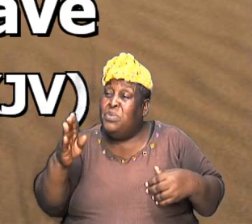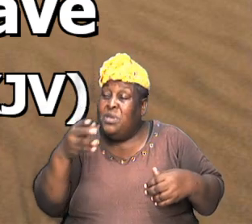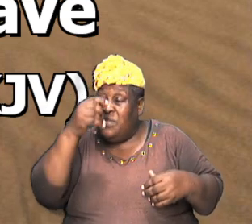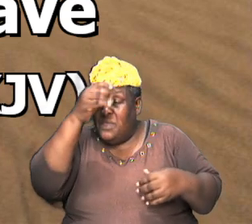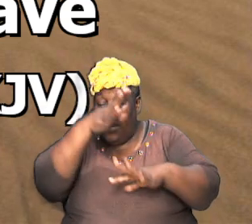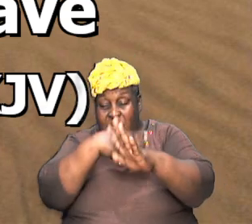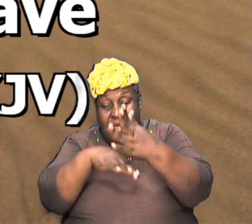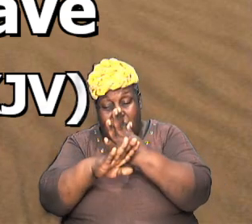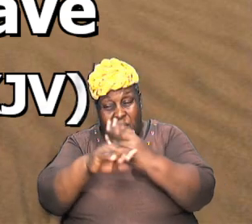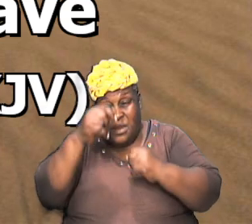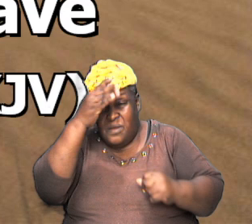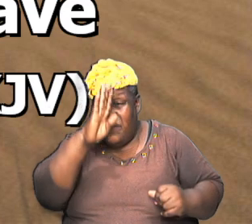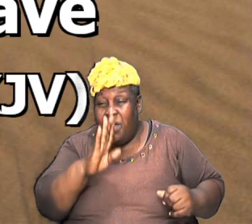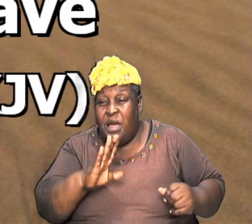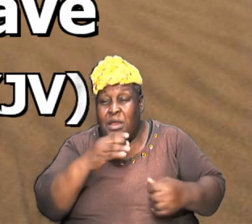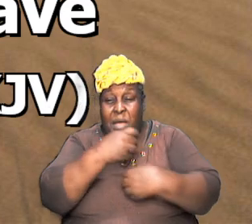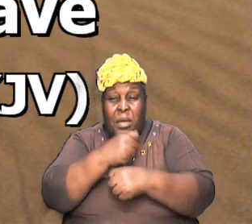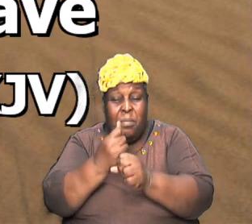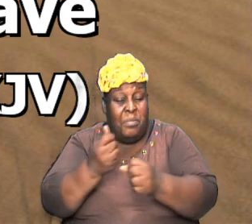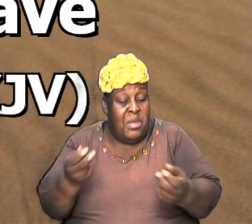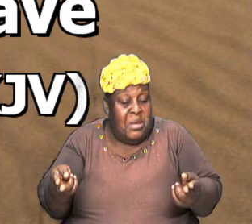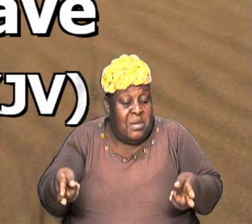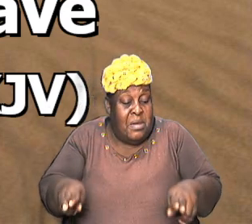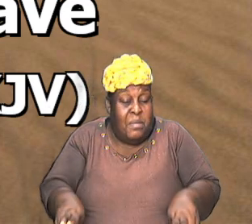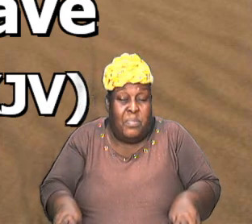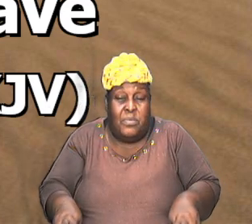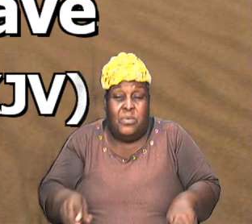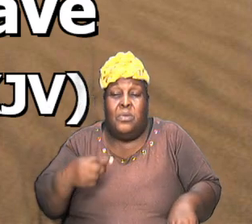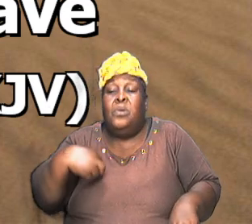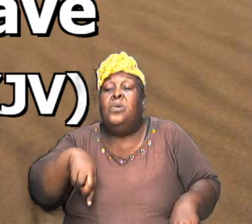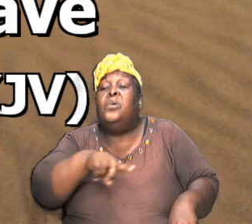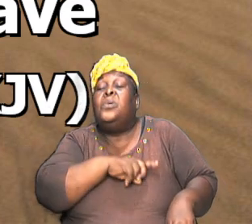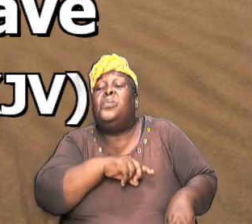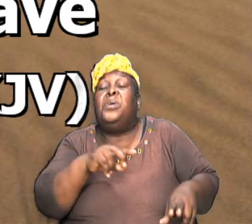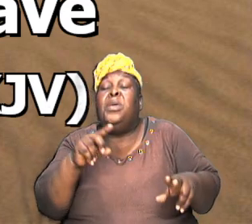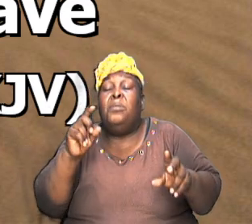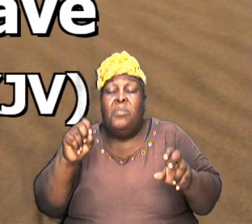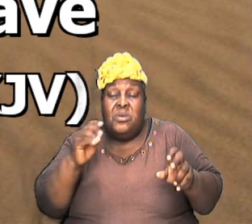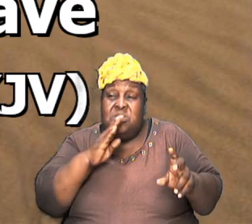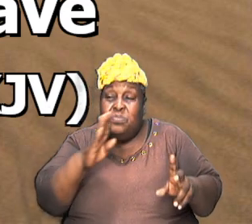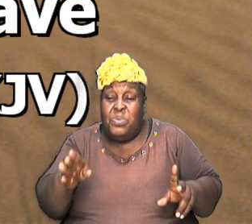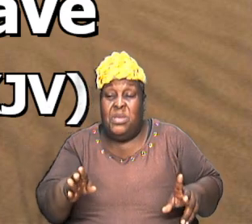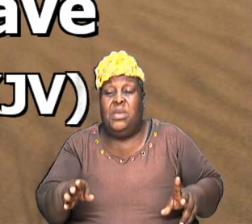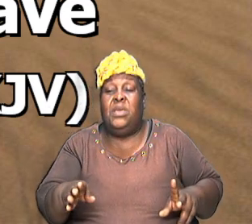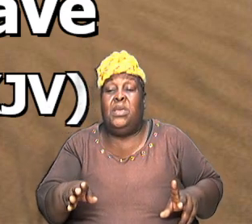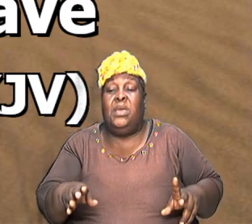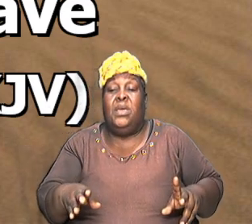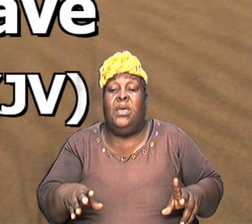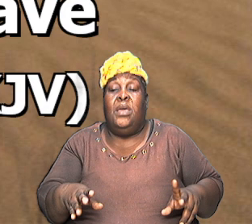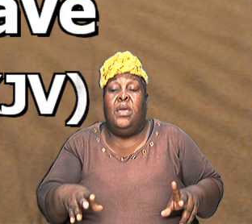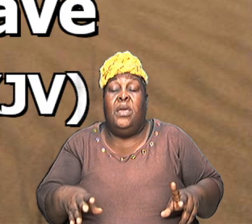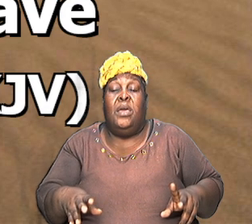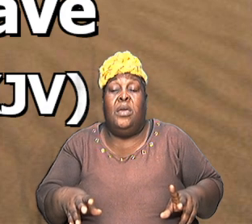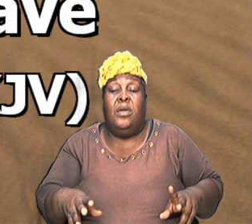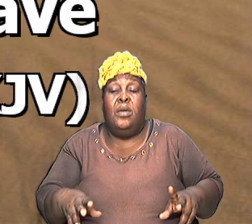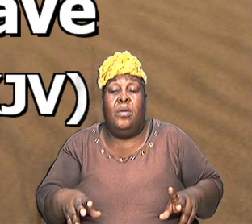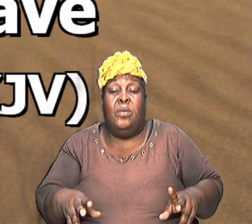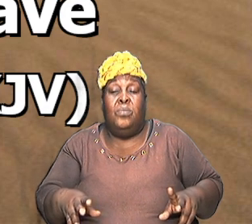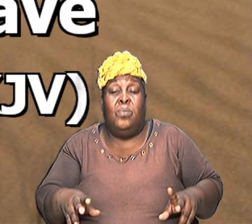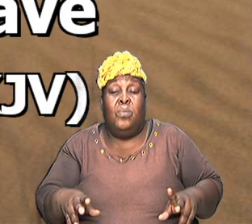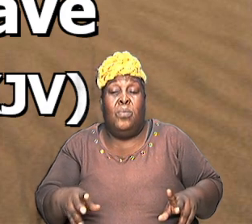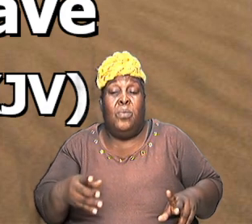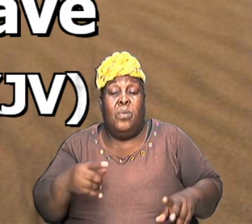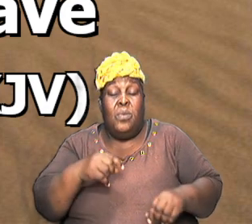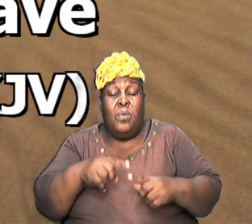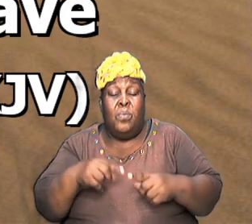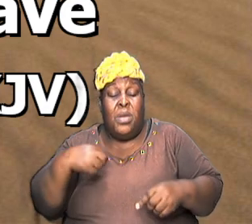of God that made it happen and so we must be aware when we are dealing with things even in our lives